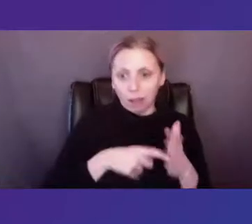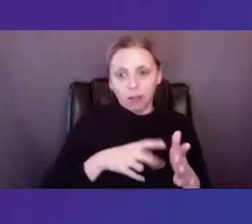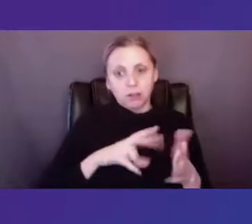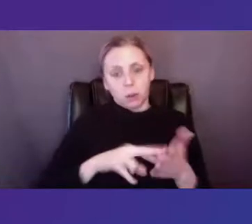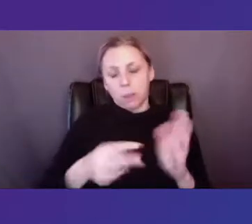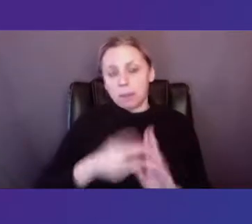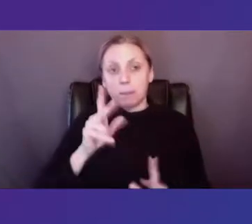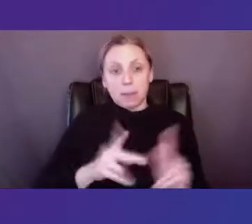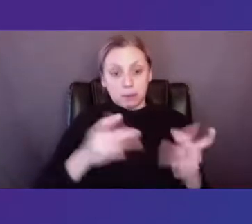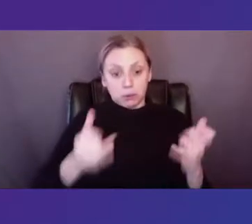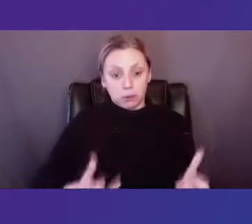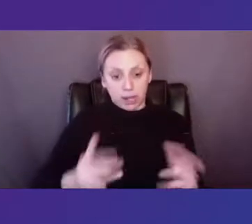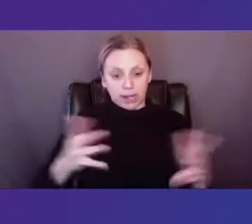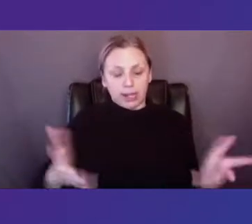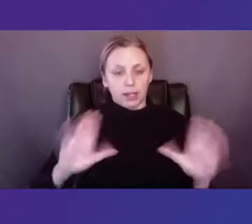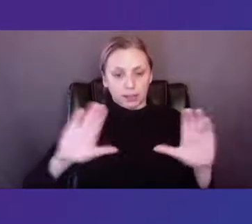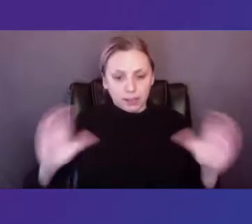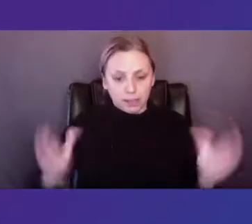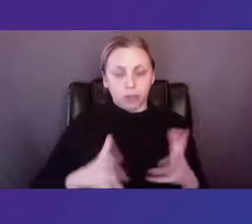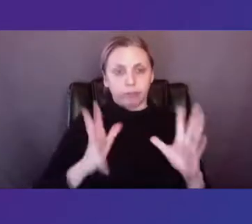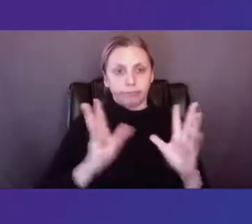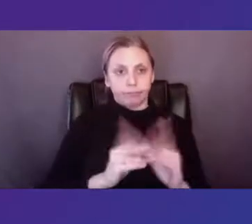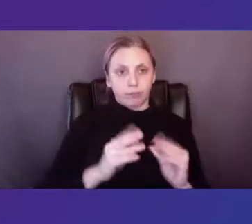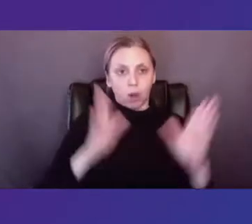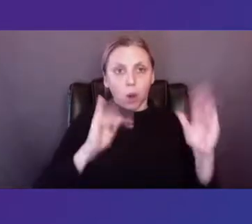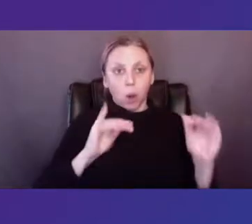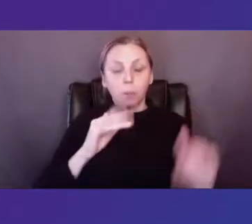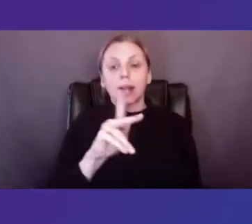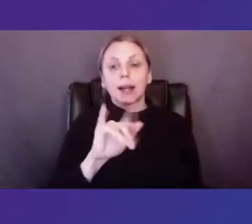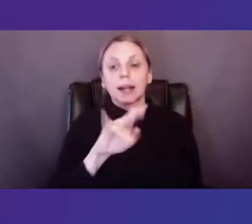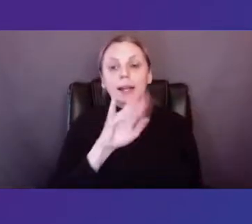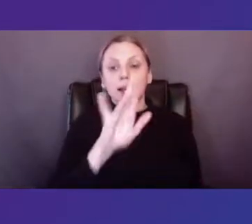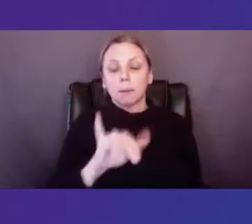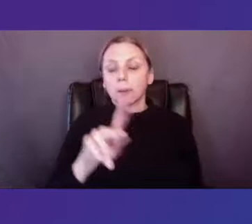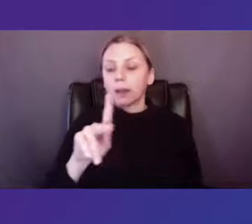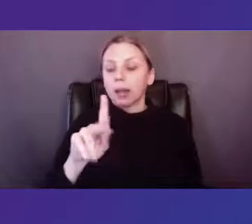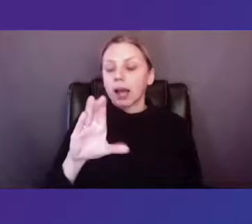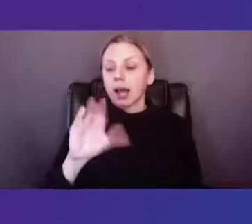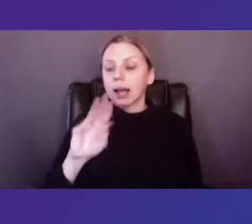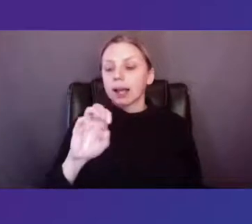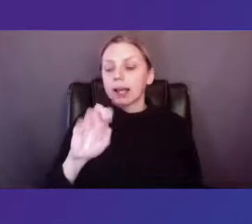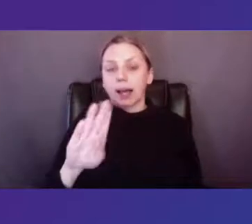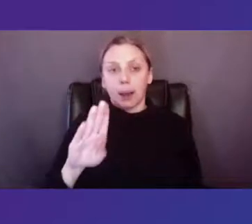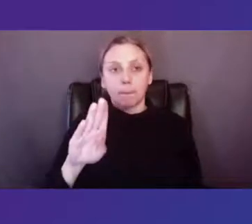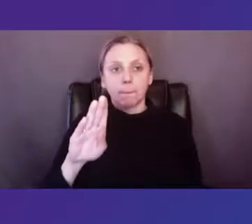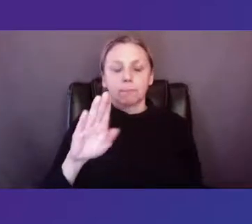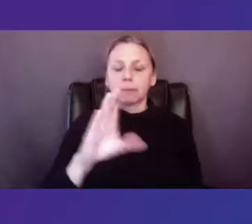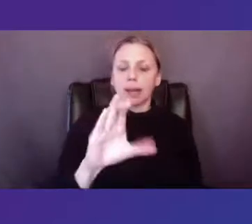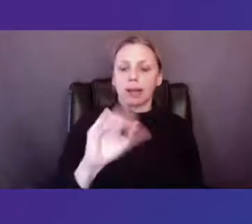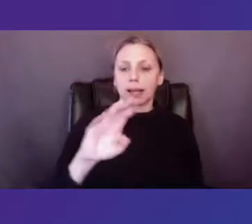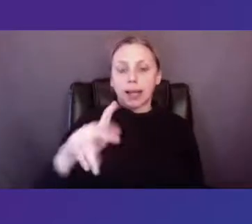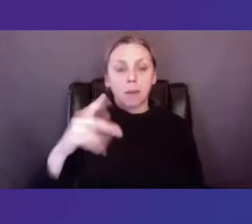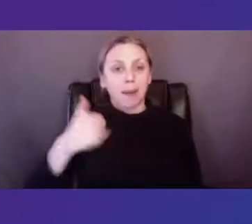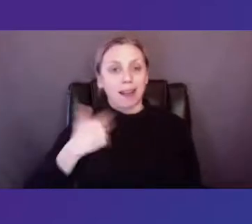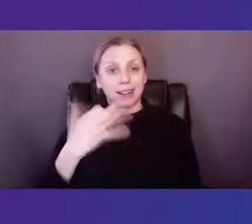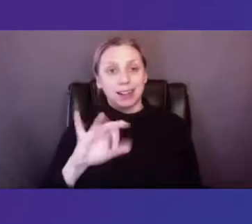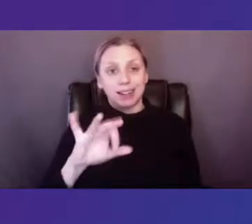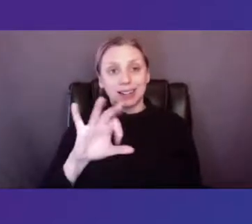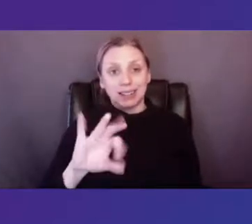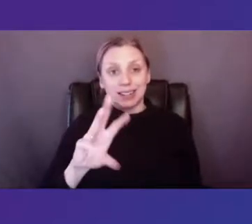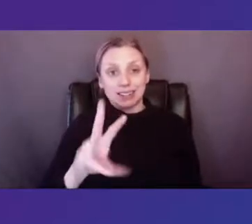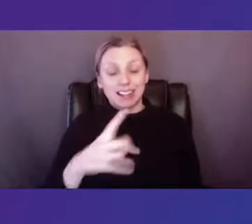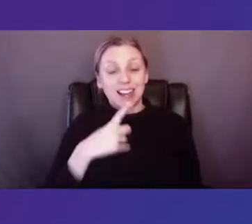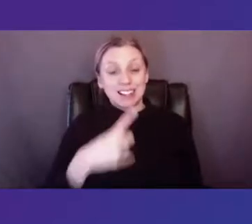can take inspiration from what artist curator Kimberly Camp decried back in 1996 as the quote-unquote brand of